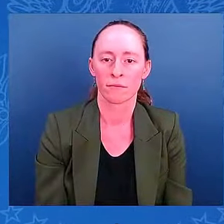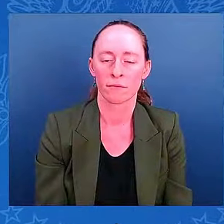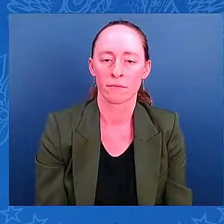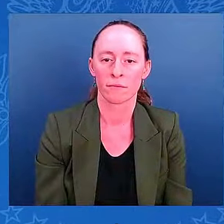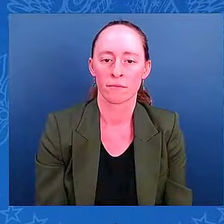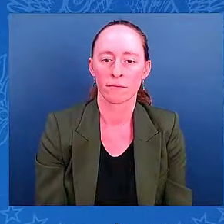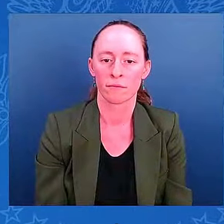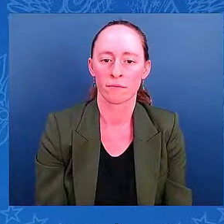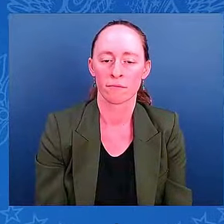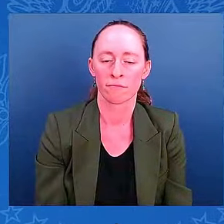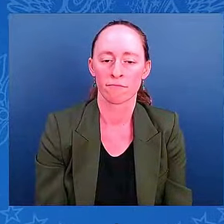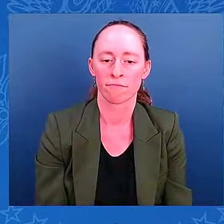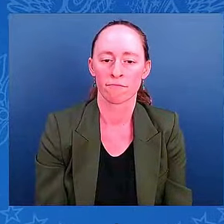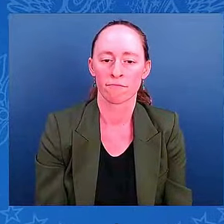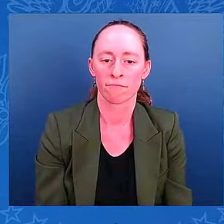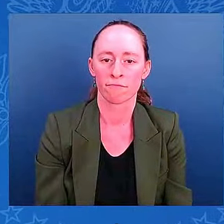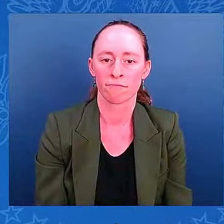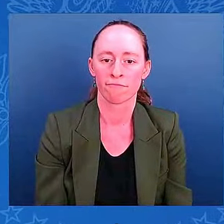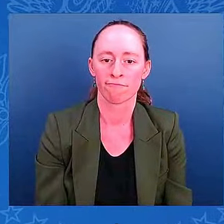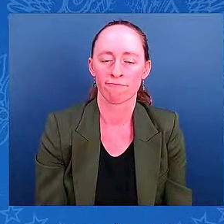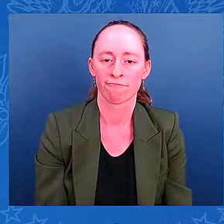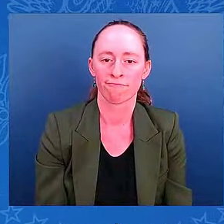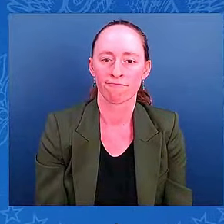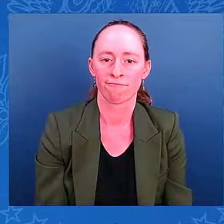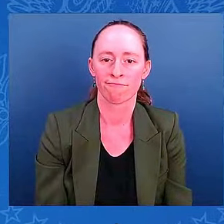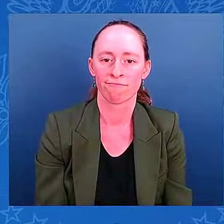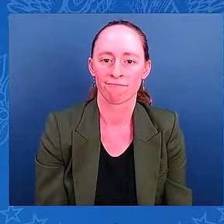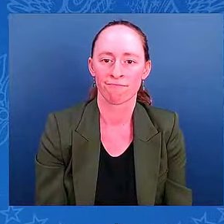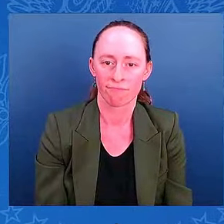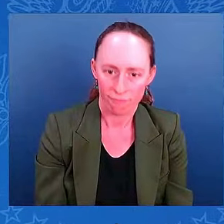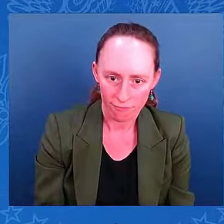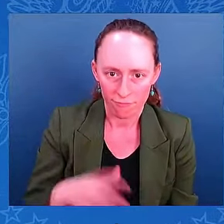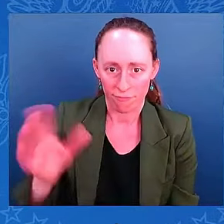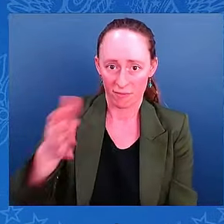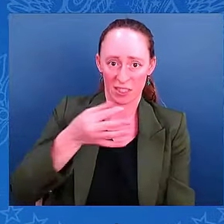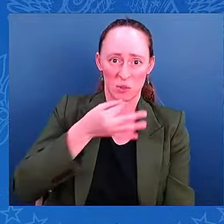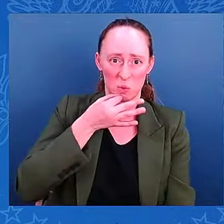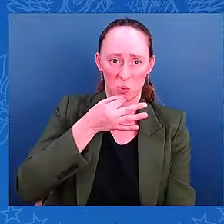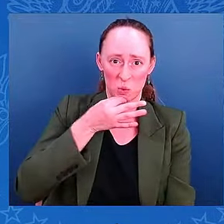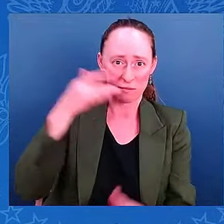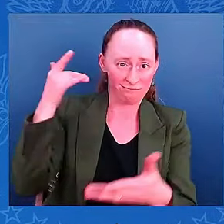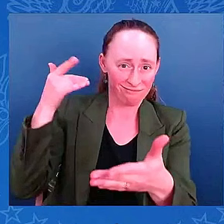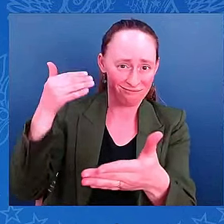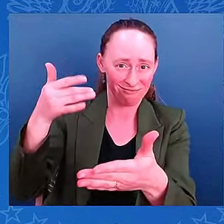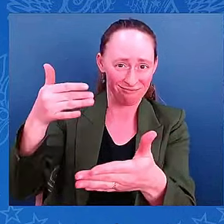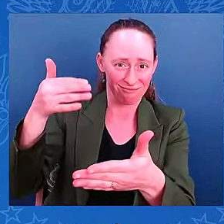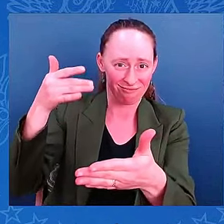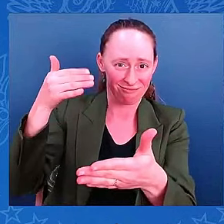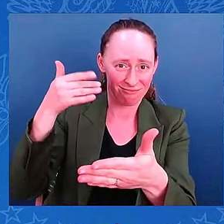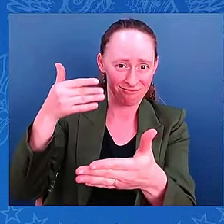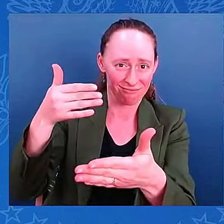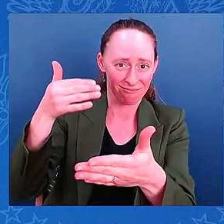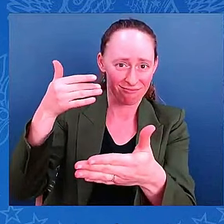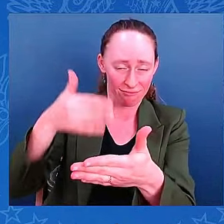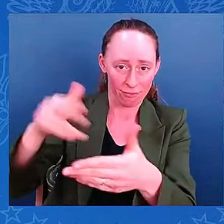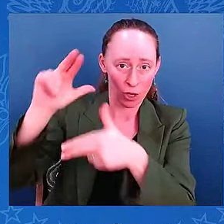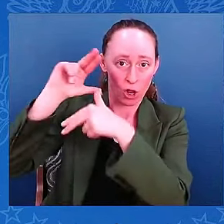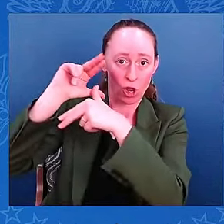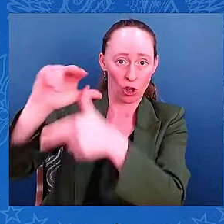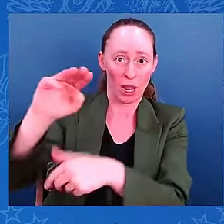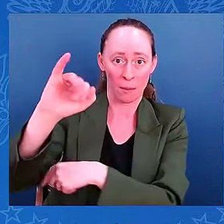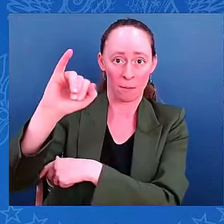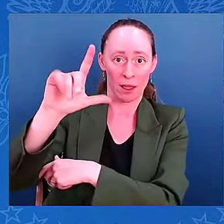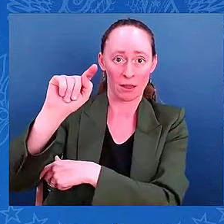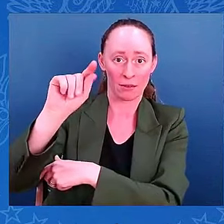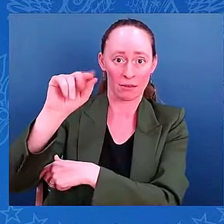Hurricane Milton will make landfall on the western coast of Florida. Winds will be fierce at well